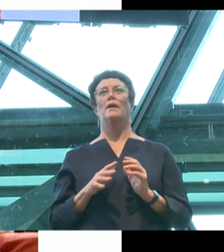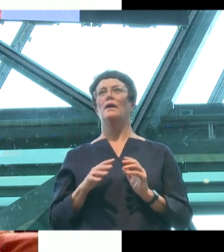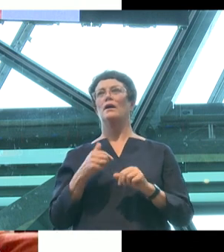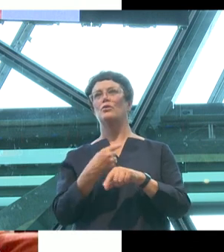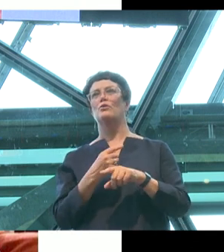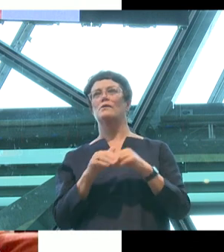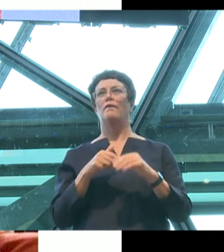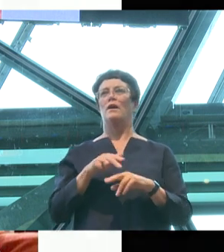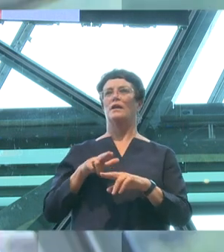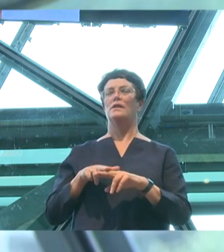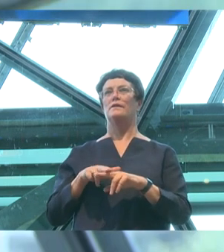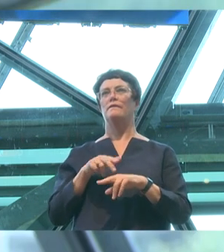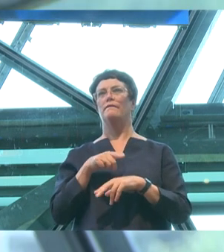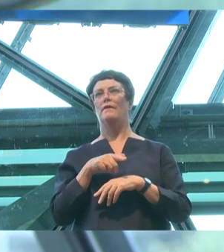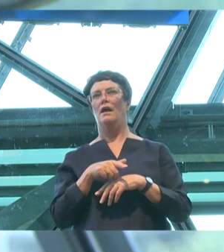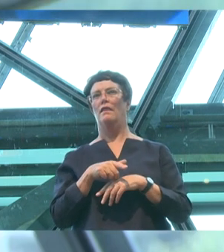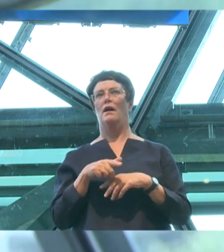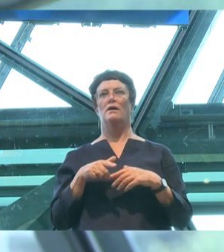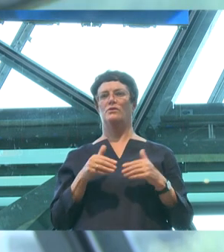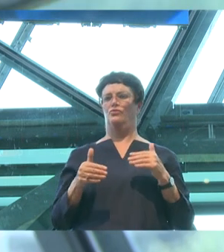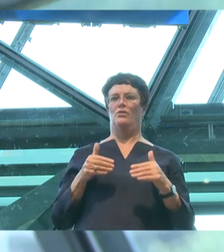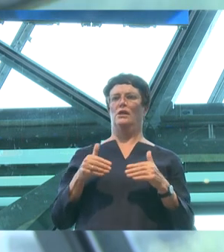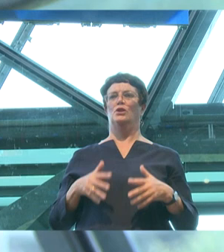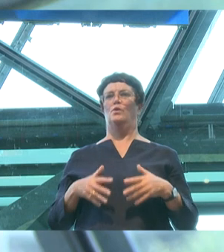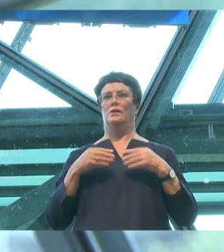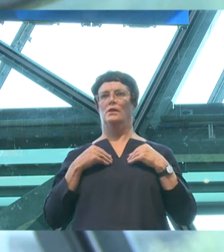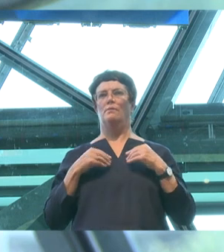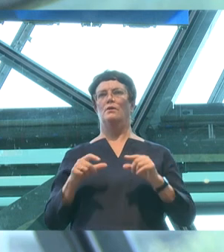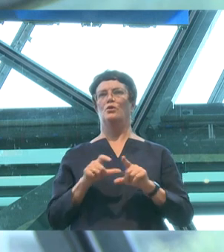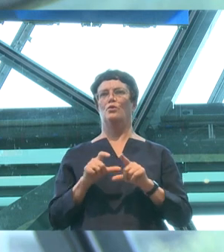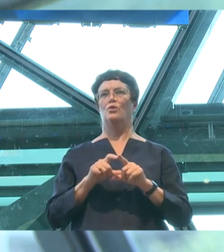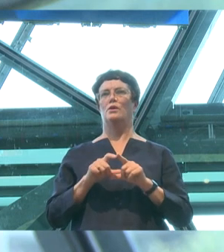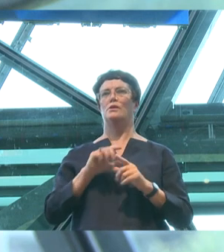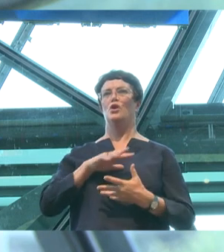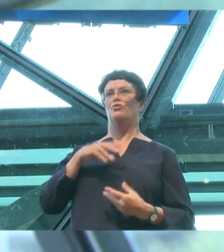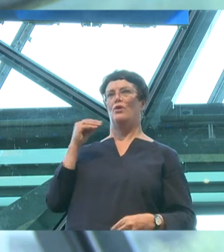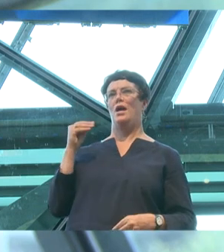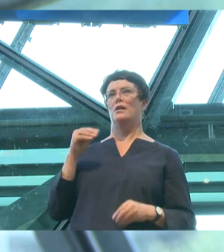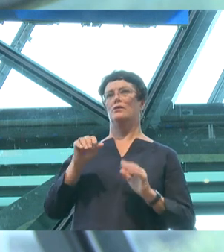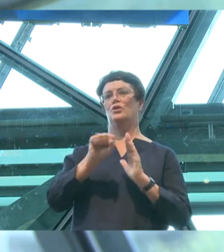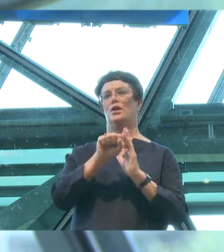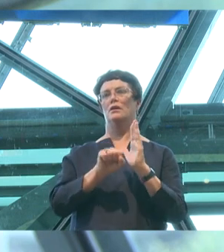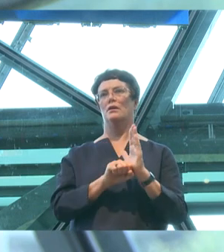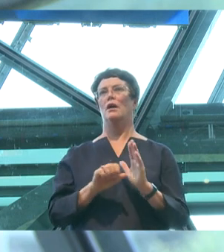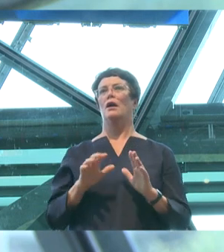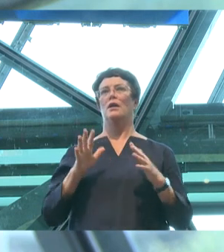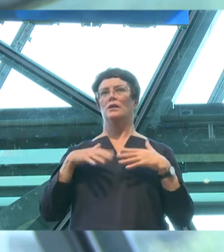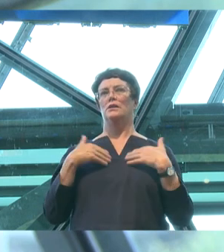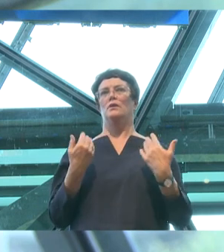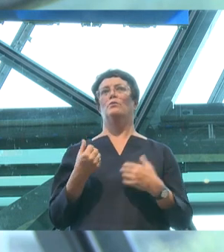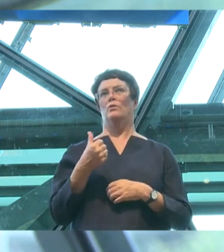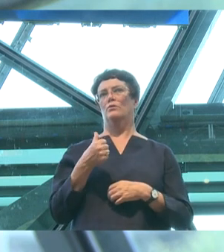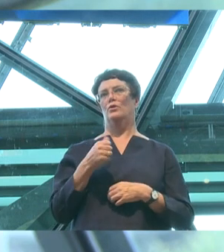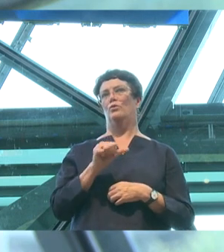his transgender daughter's gender identity and refused to use his daughter's preferred pronouns of she and her.